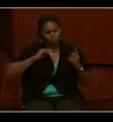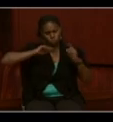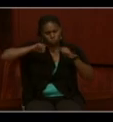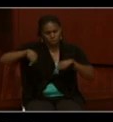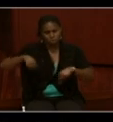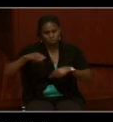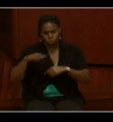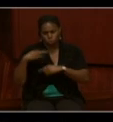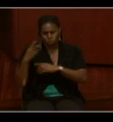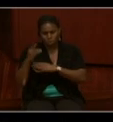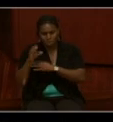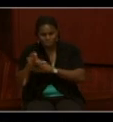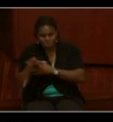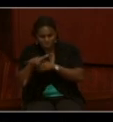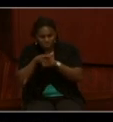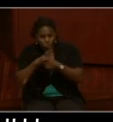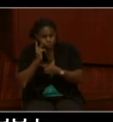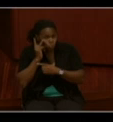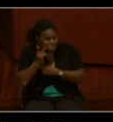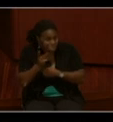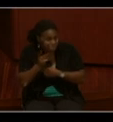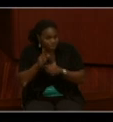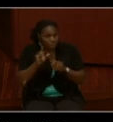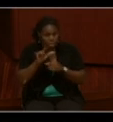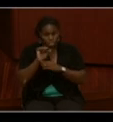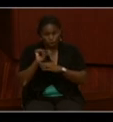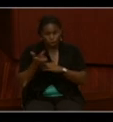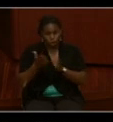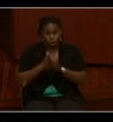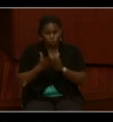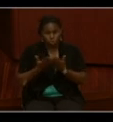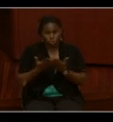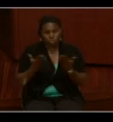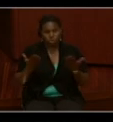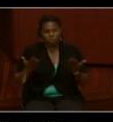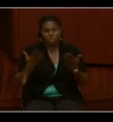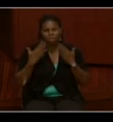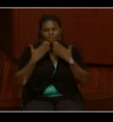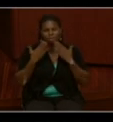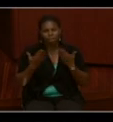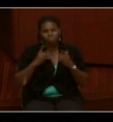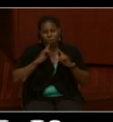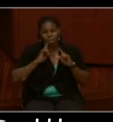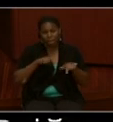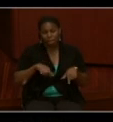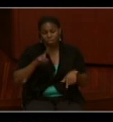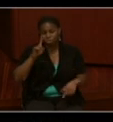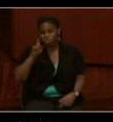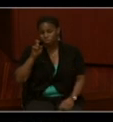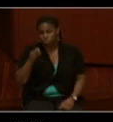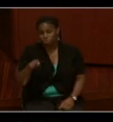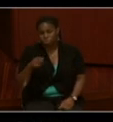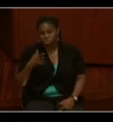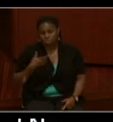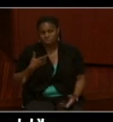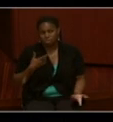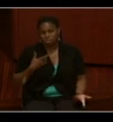area in order to see the log books? And thankfully, the answer to that question increasingly is no.